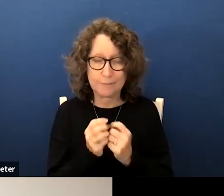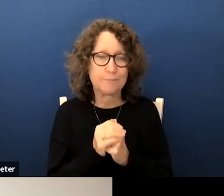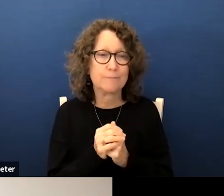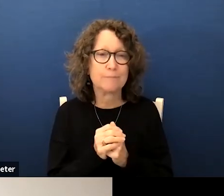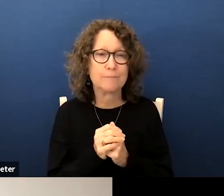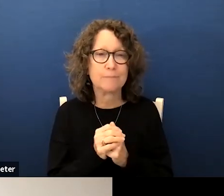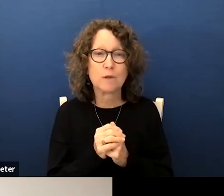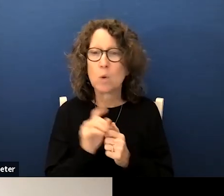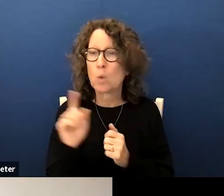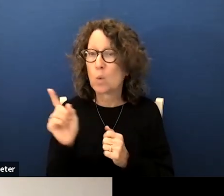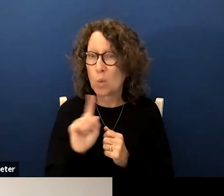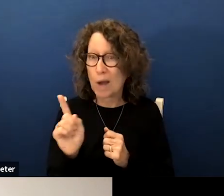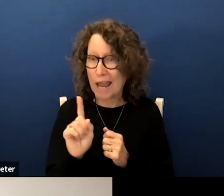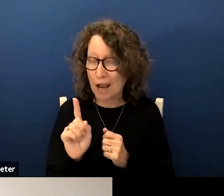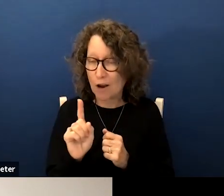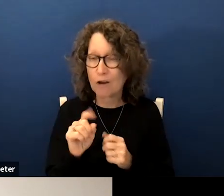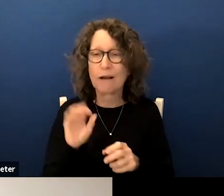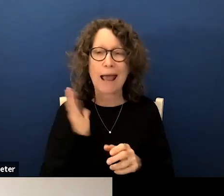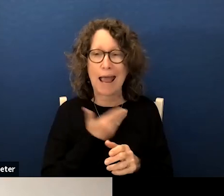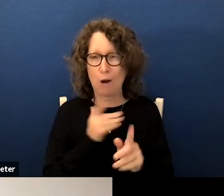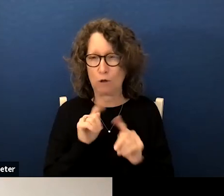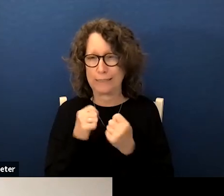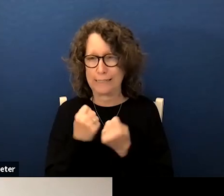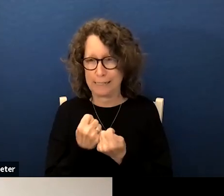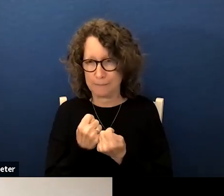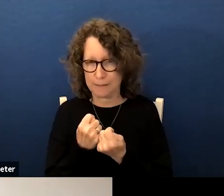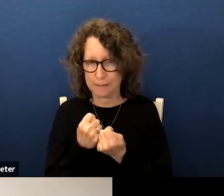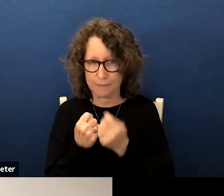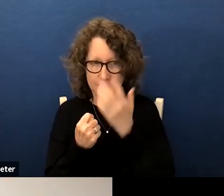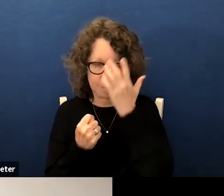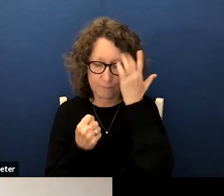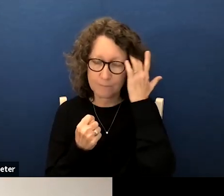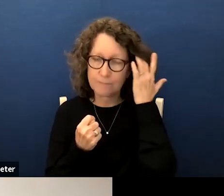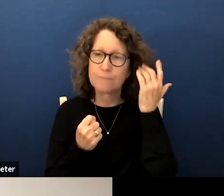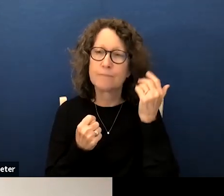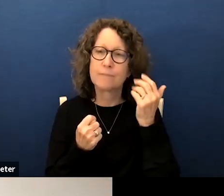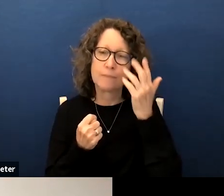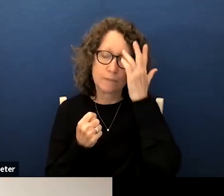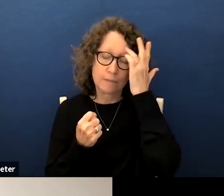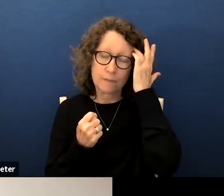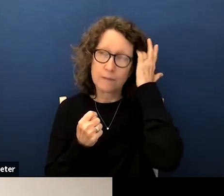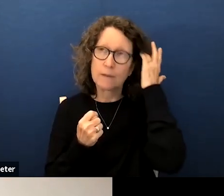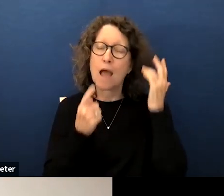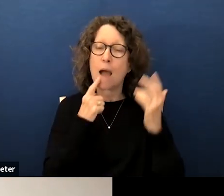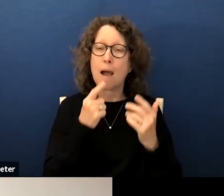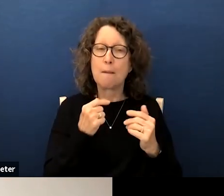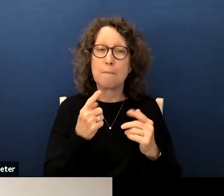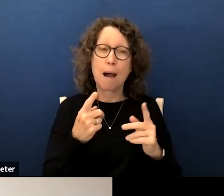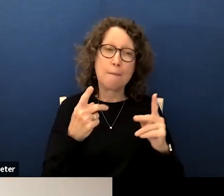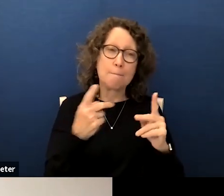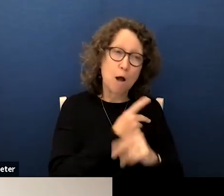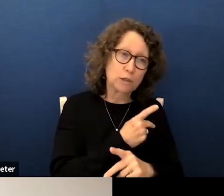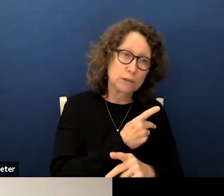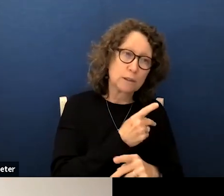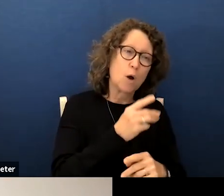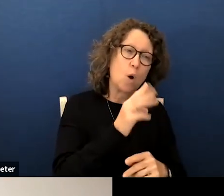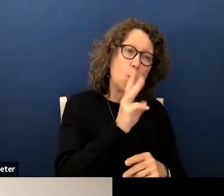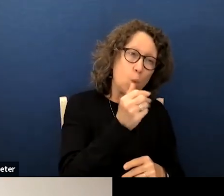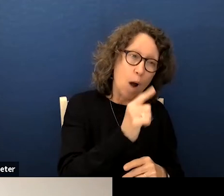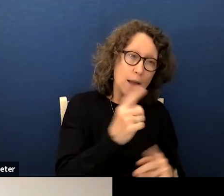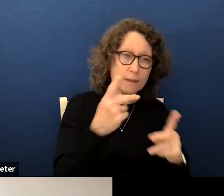where do we do the work we do it in our teams only by multiplying the what by the how